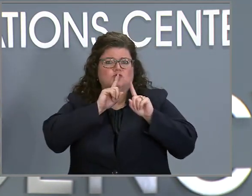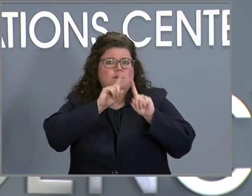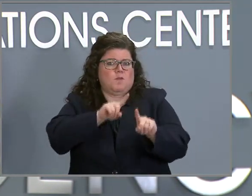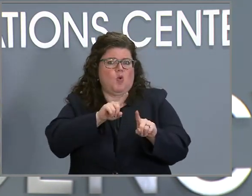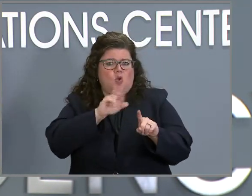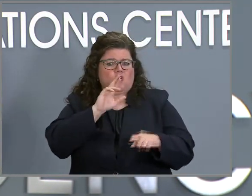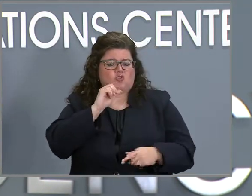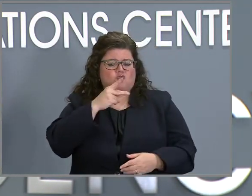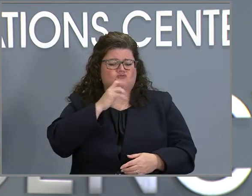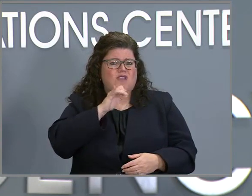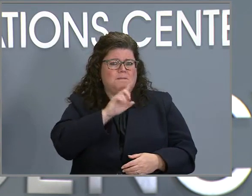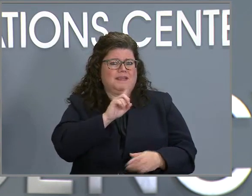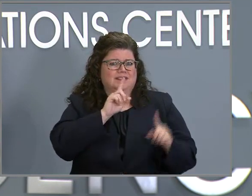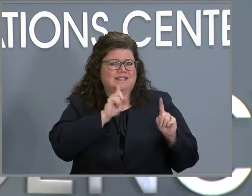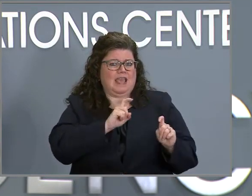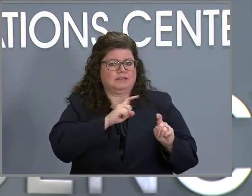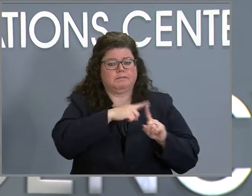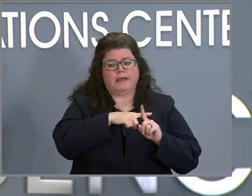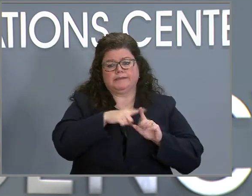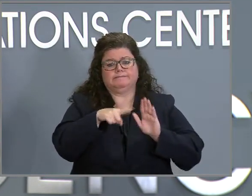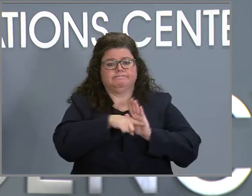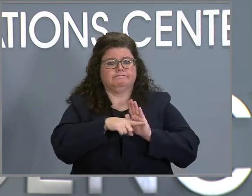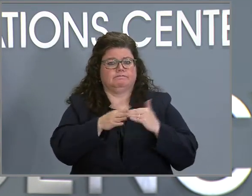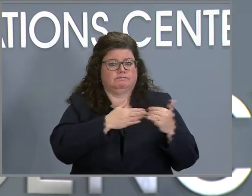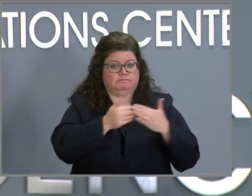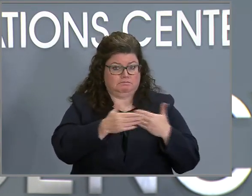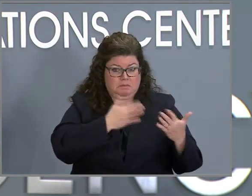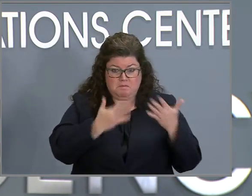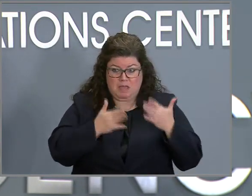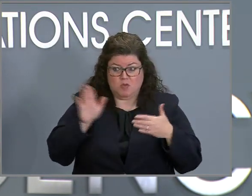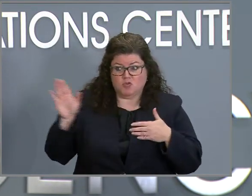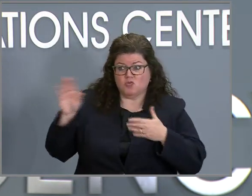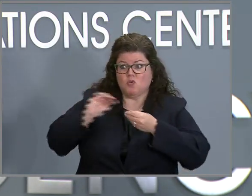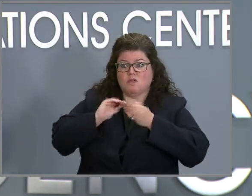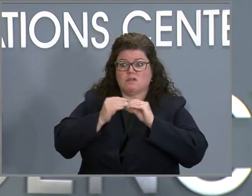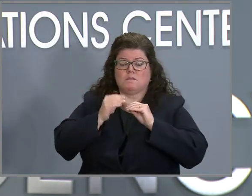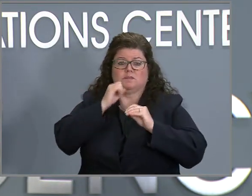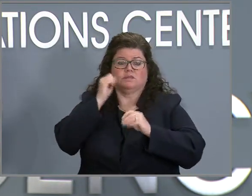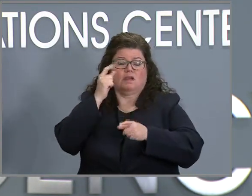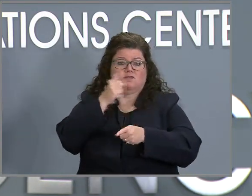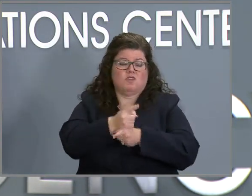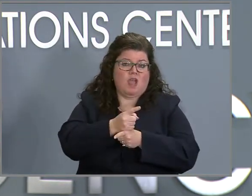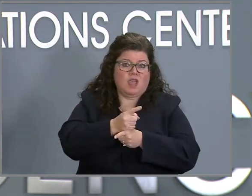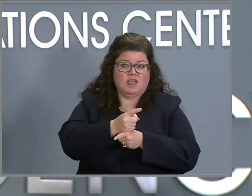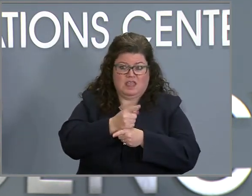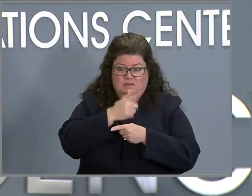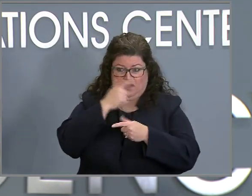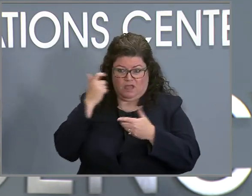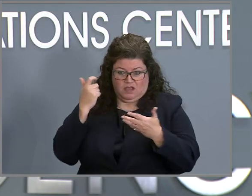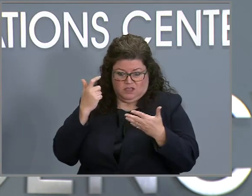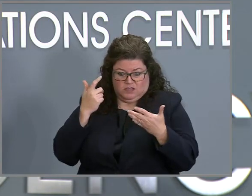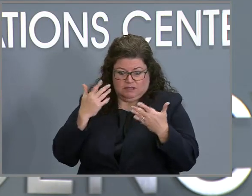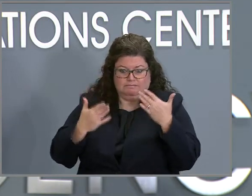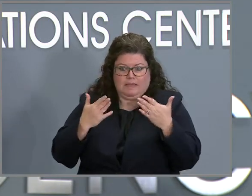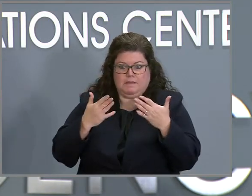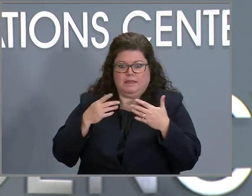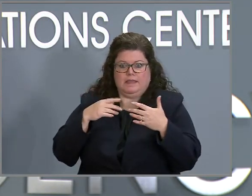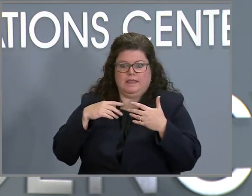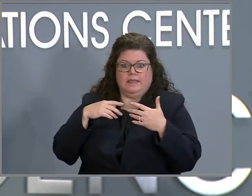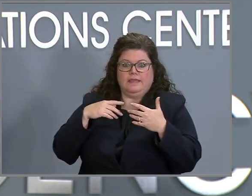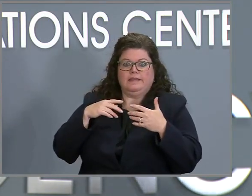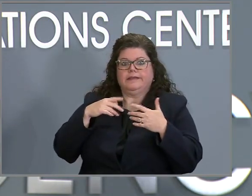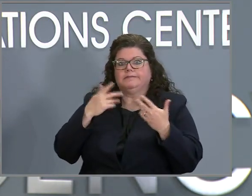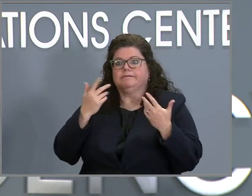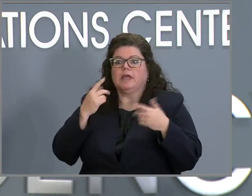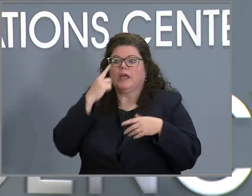tests? Whether, you know, the positive results could skew the percent positive rate as something unrealistically low